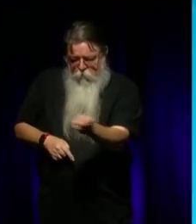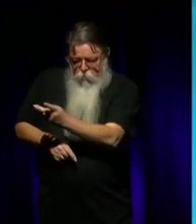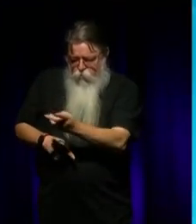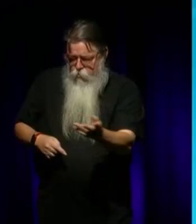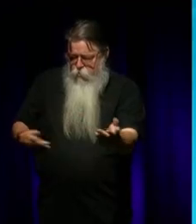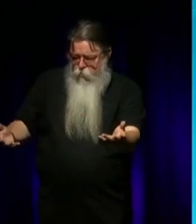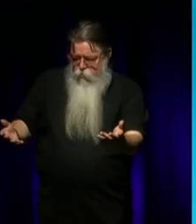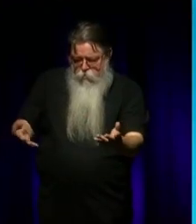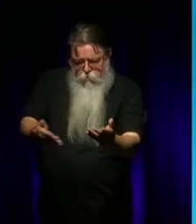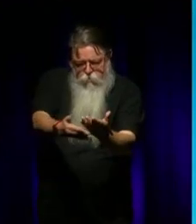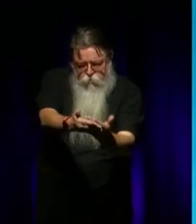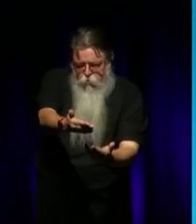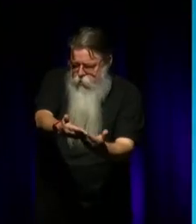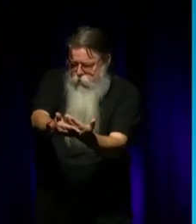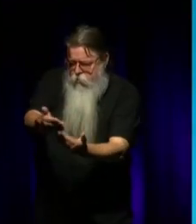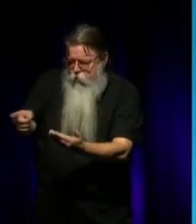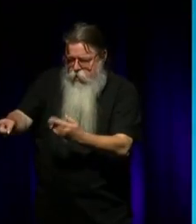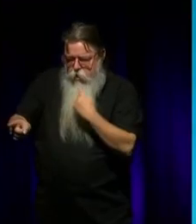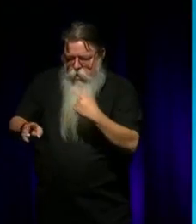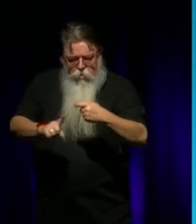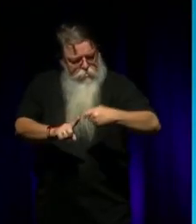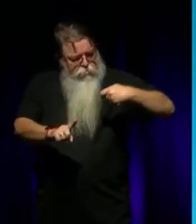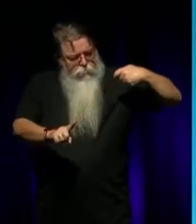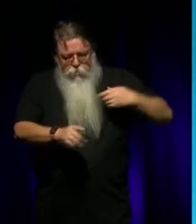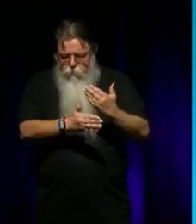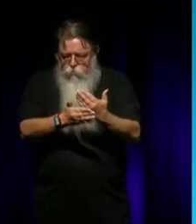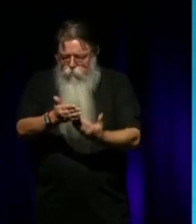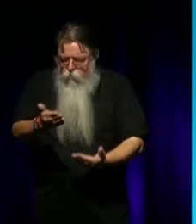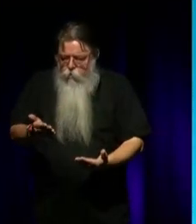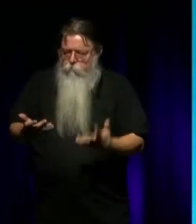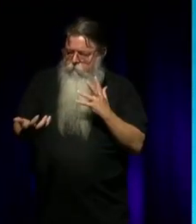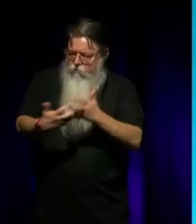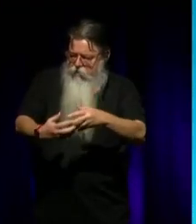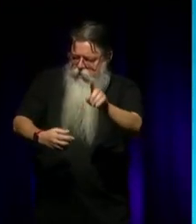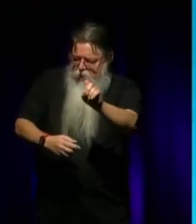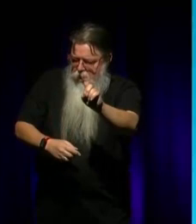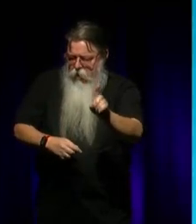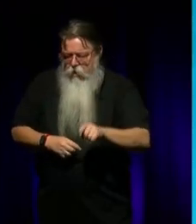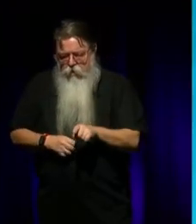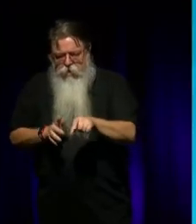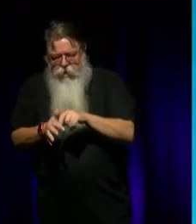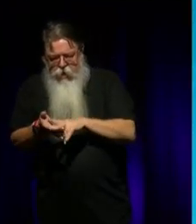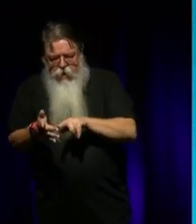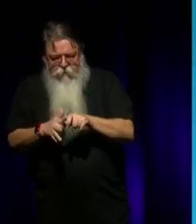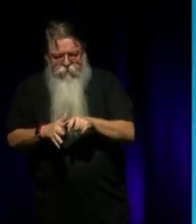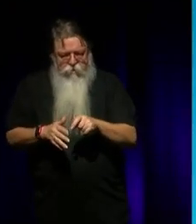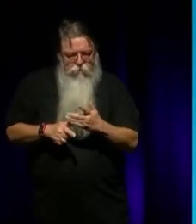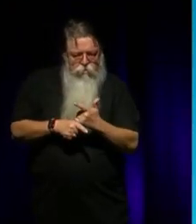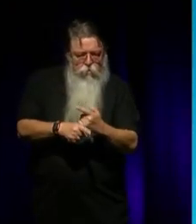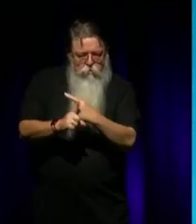contemporary stories. And I remember Pura would get on and be talking his lingo to his mother and getting permission.